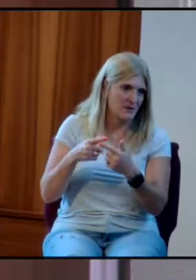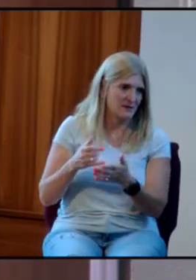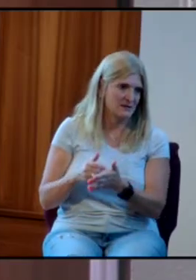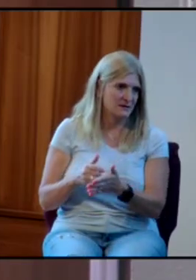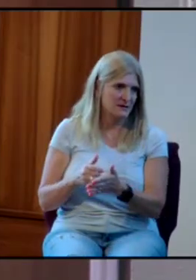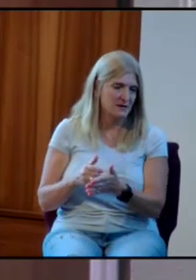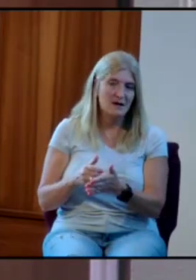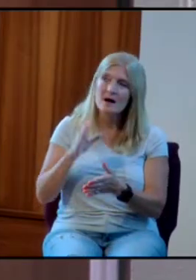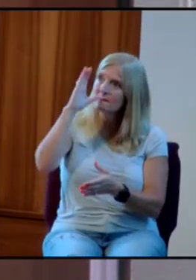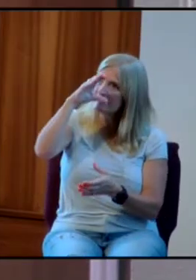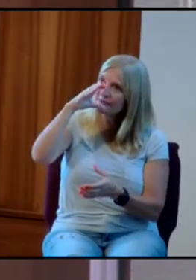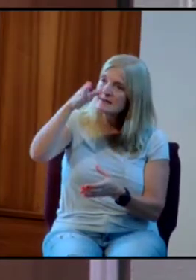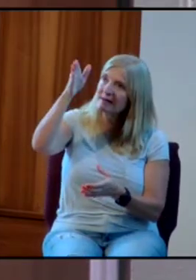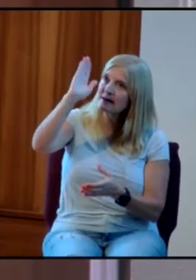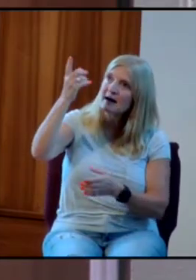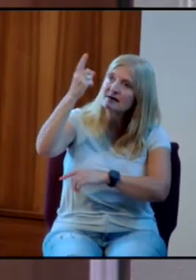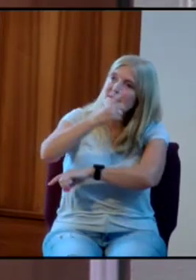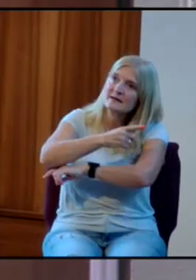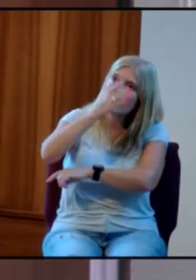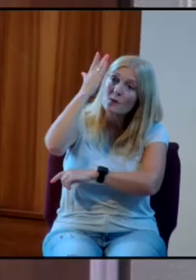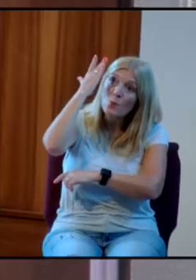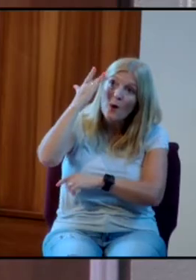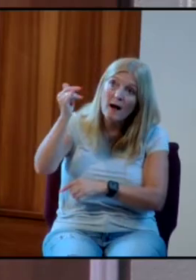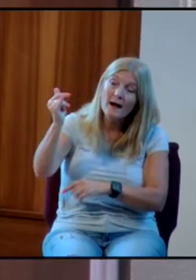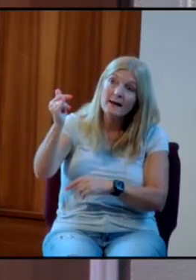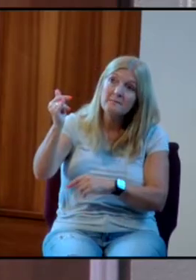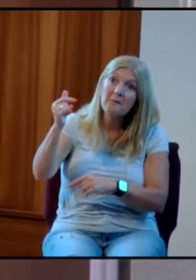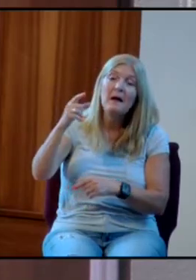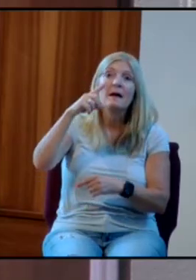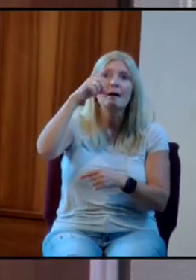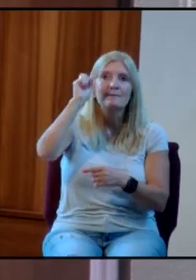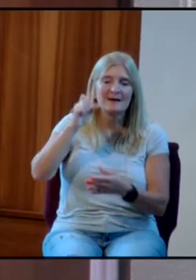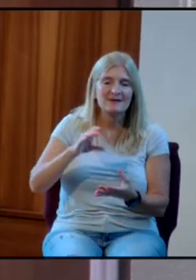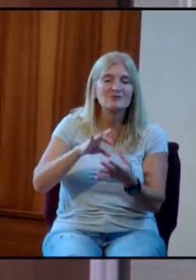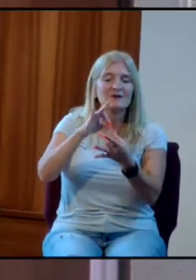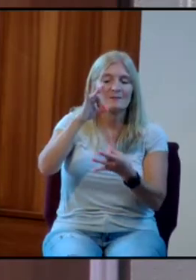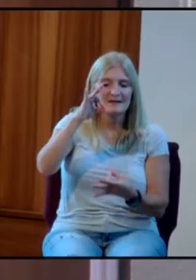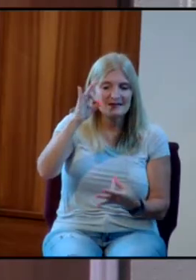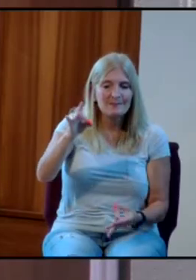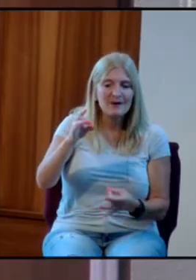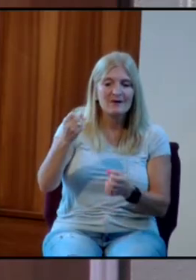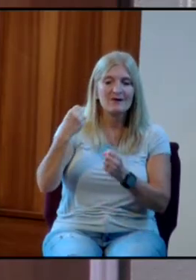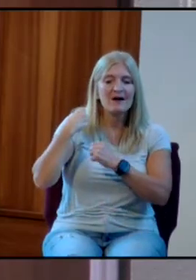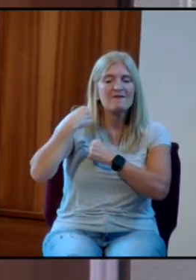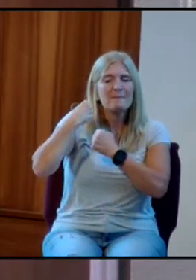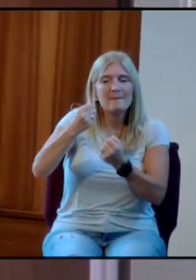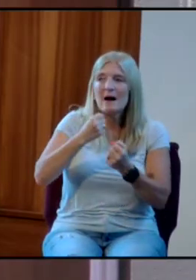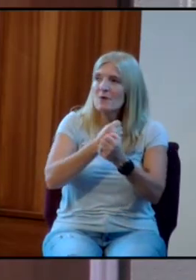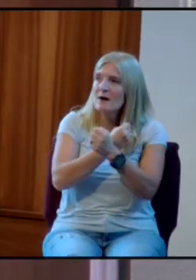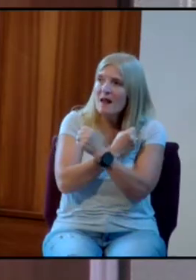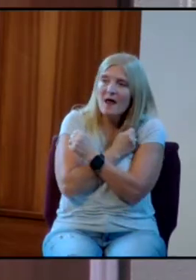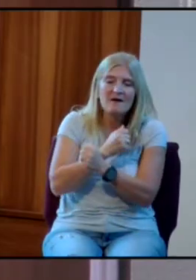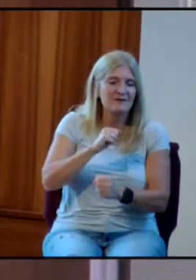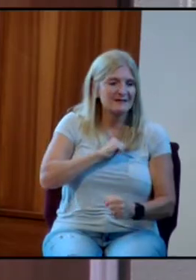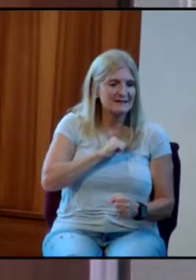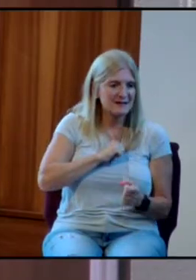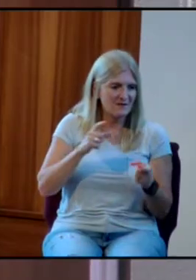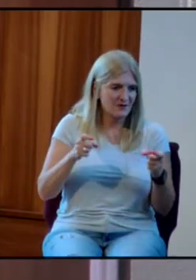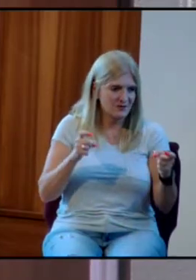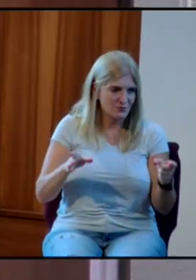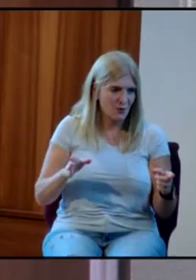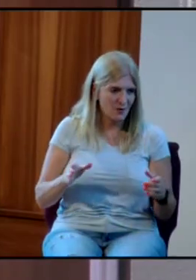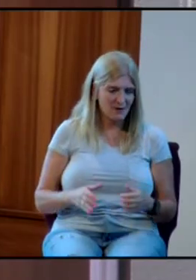you today because you give me a spirit of power, love, and self-control, and those are